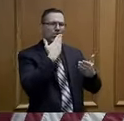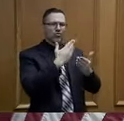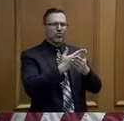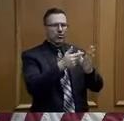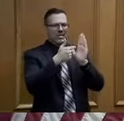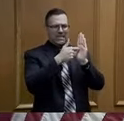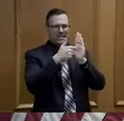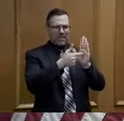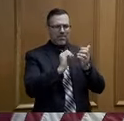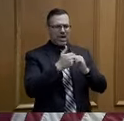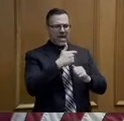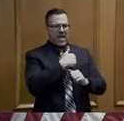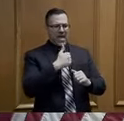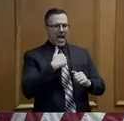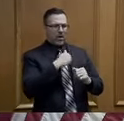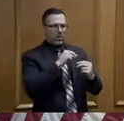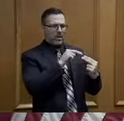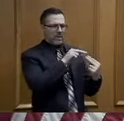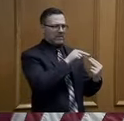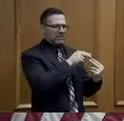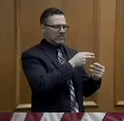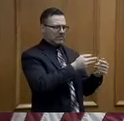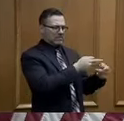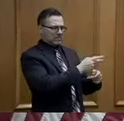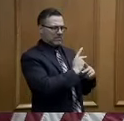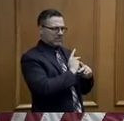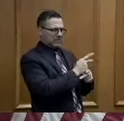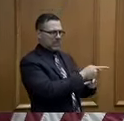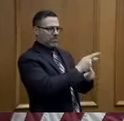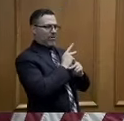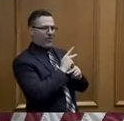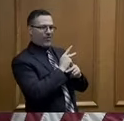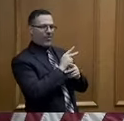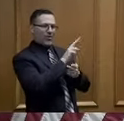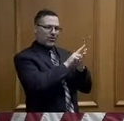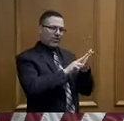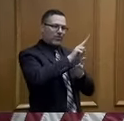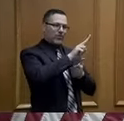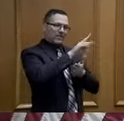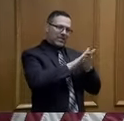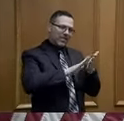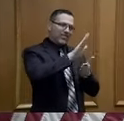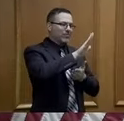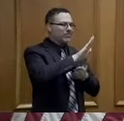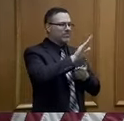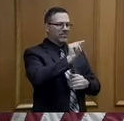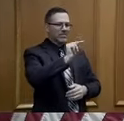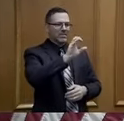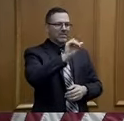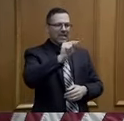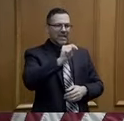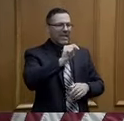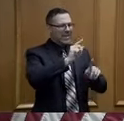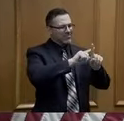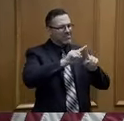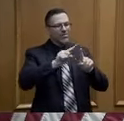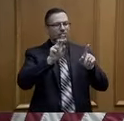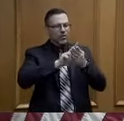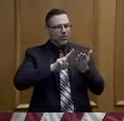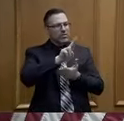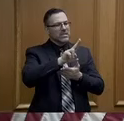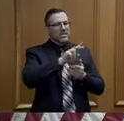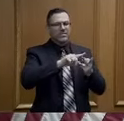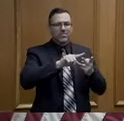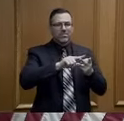our institutions of higher education, uh, the manufacturing companies across Tennessee, our, um, our private